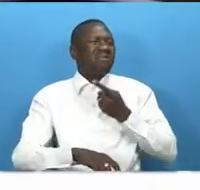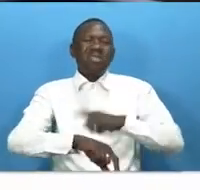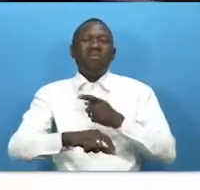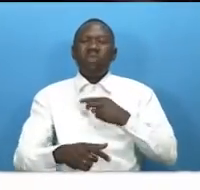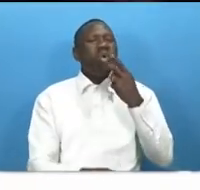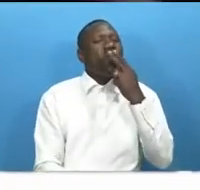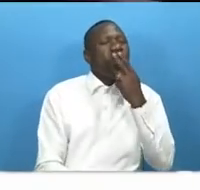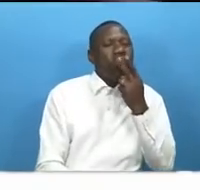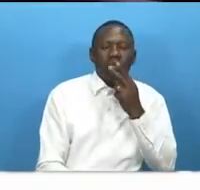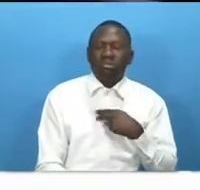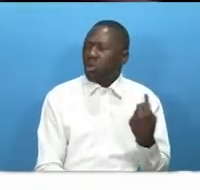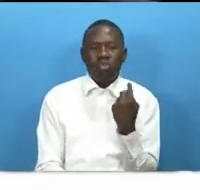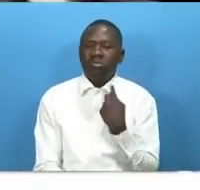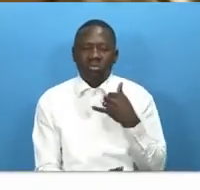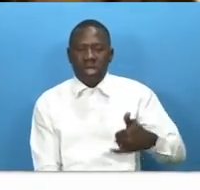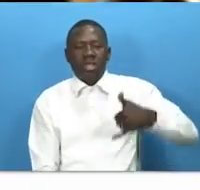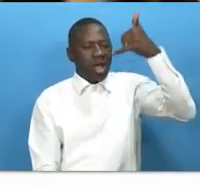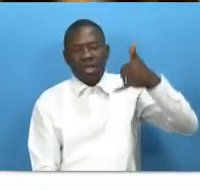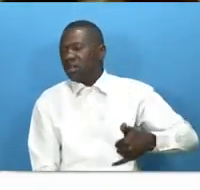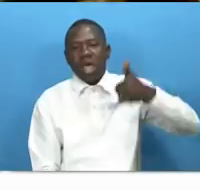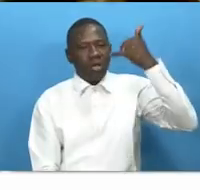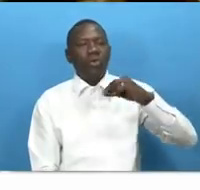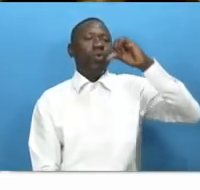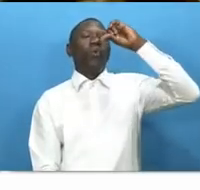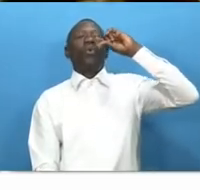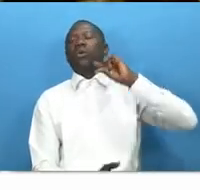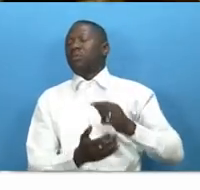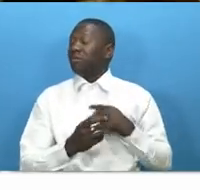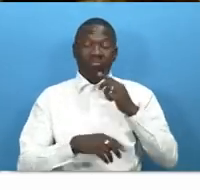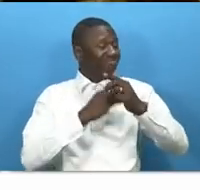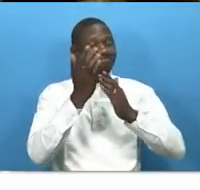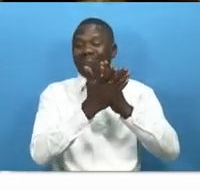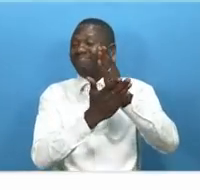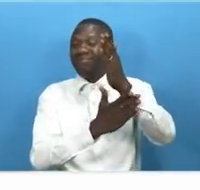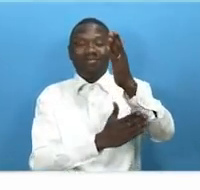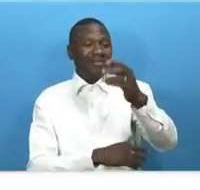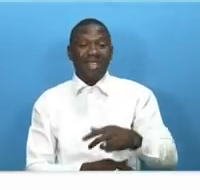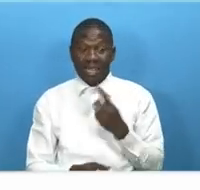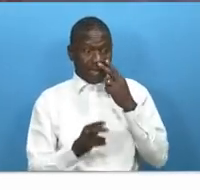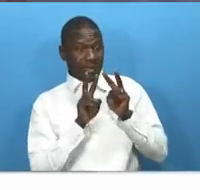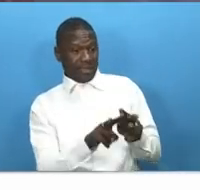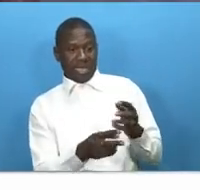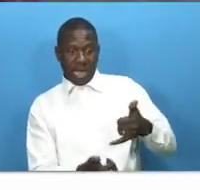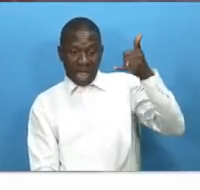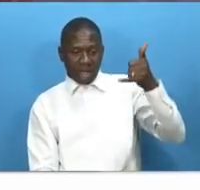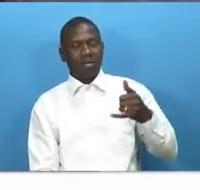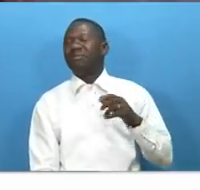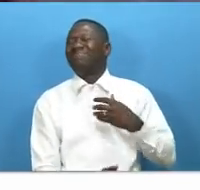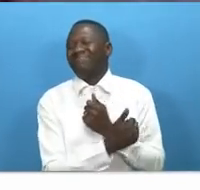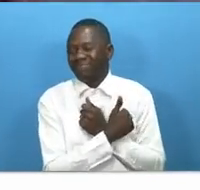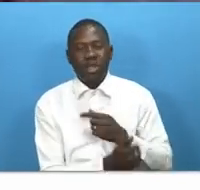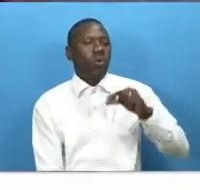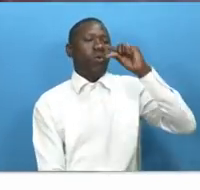i only brew attire and drink it i just cannot stop drinking attire anytime i see it a